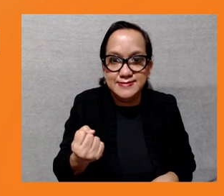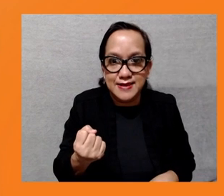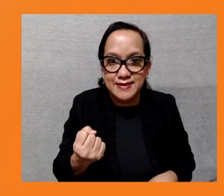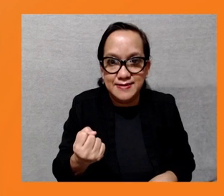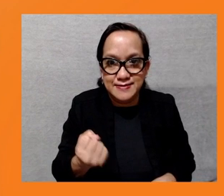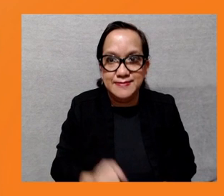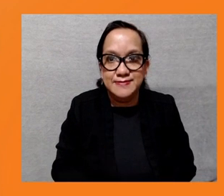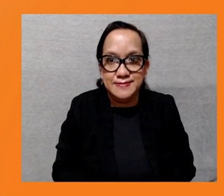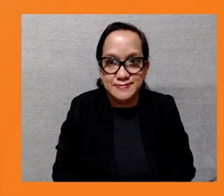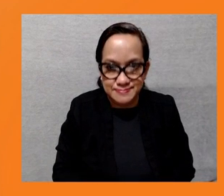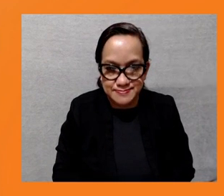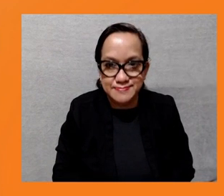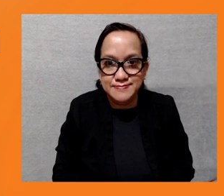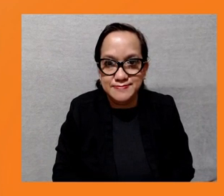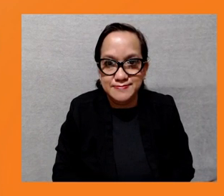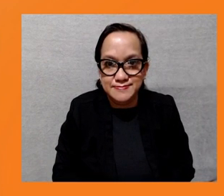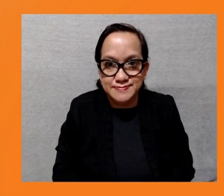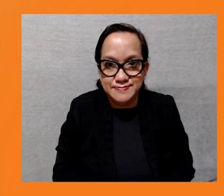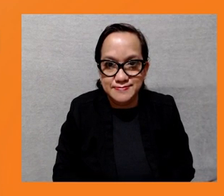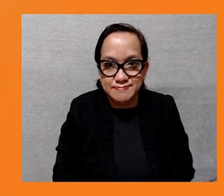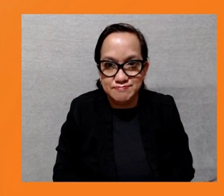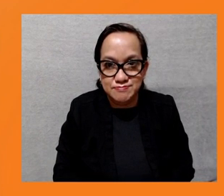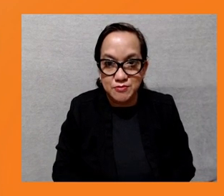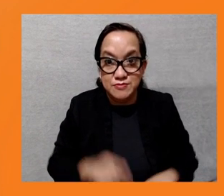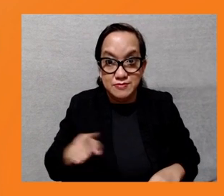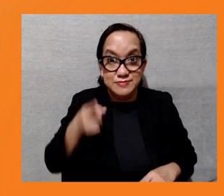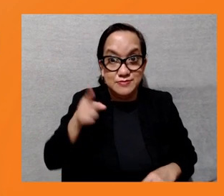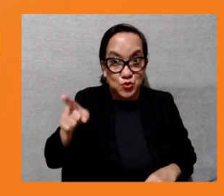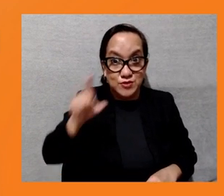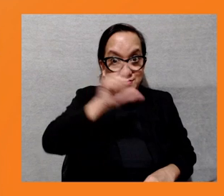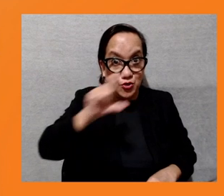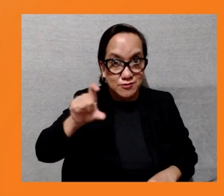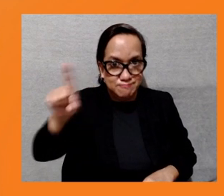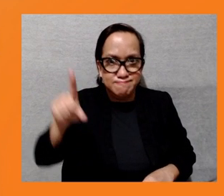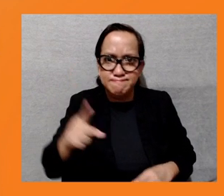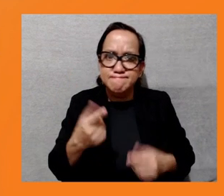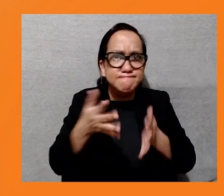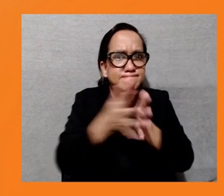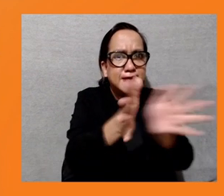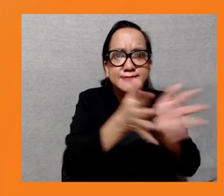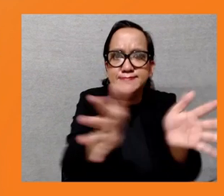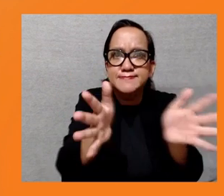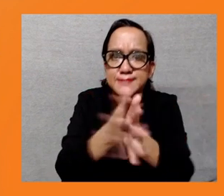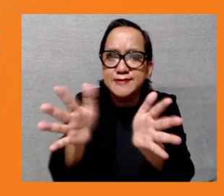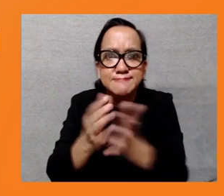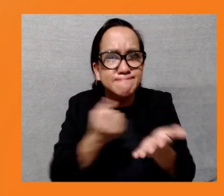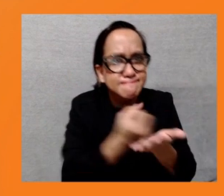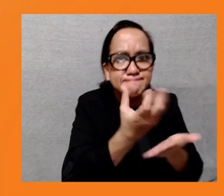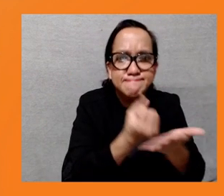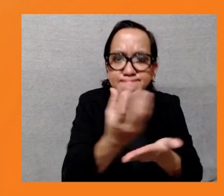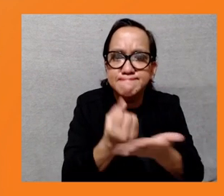locally in Nepal, and when it is finally disposed to the committee. So in the subguard policies,